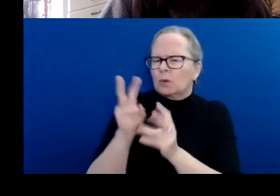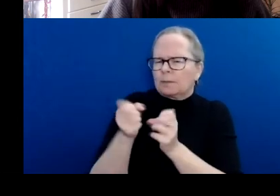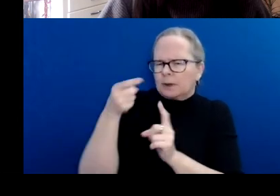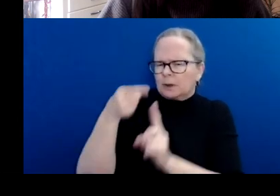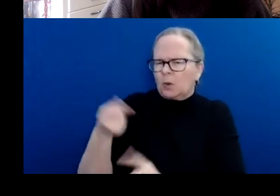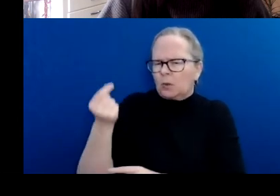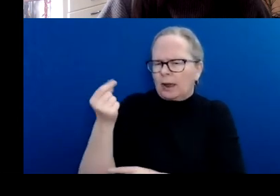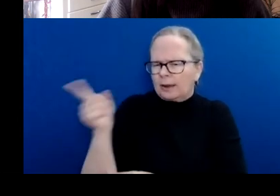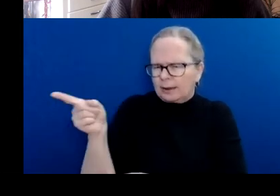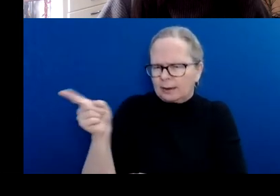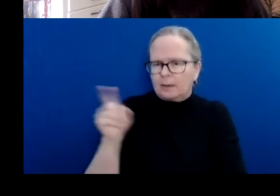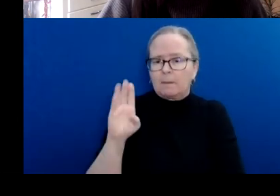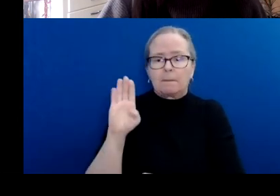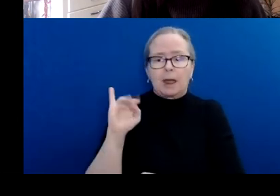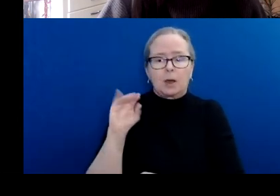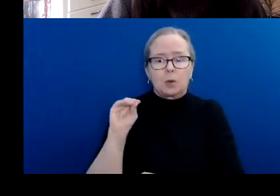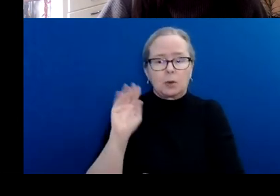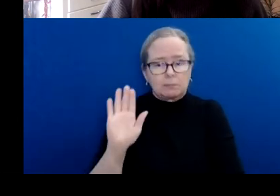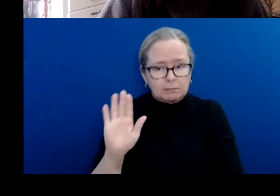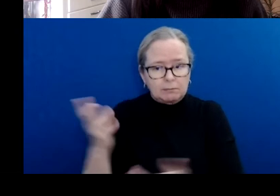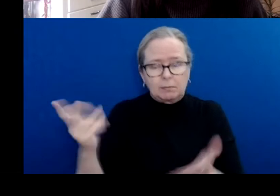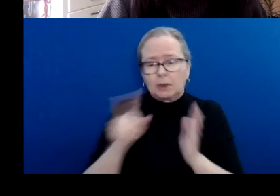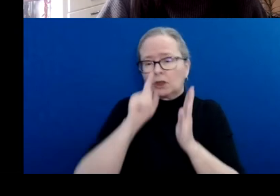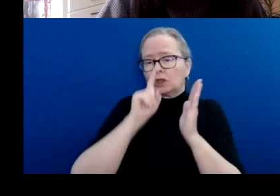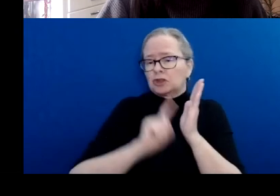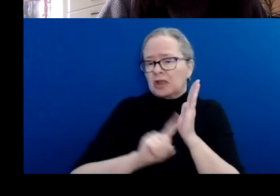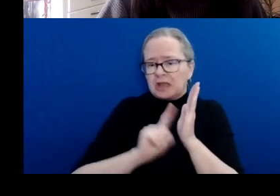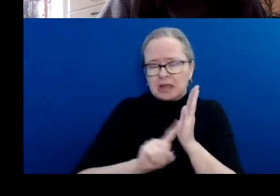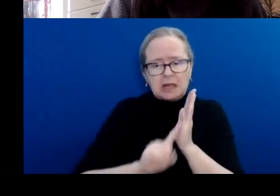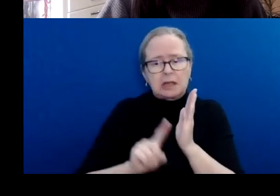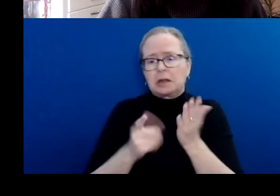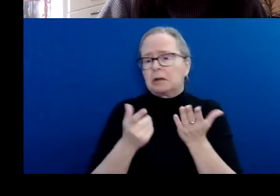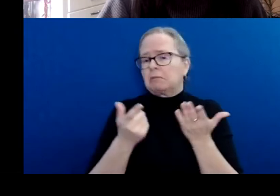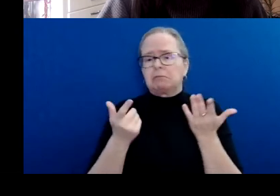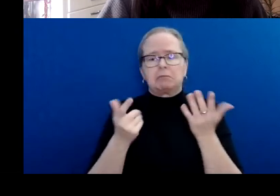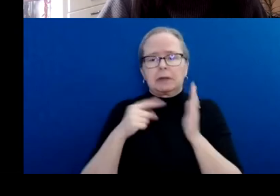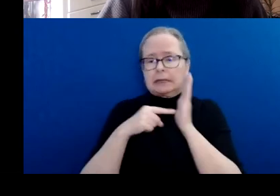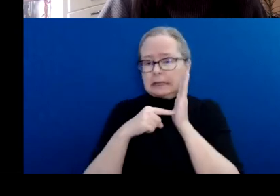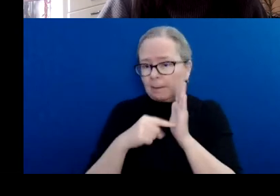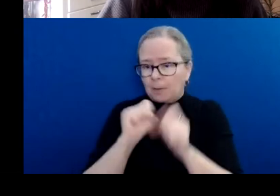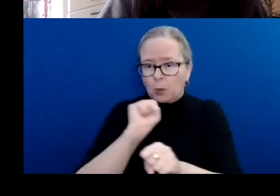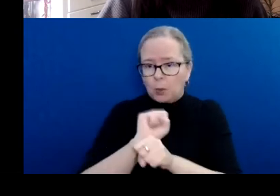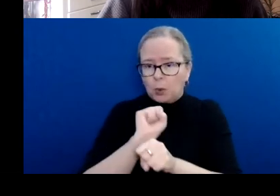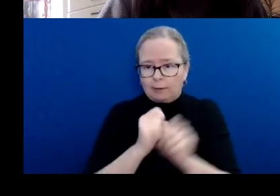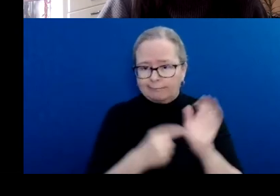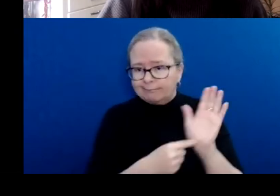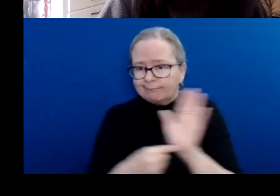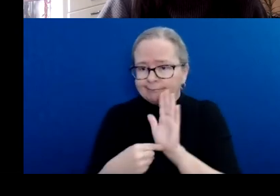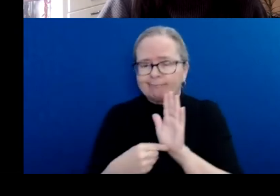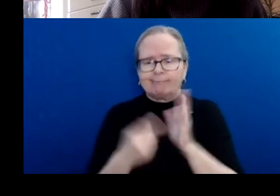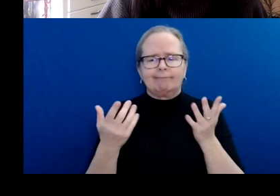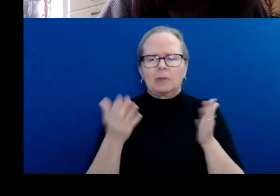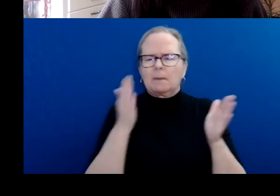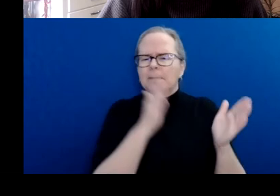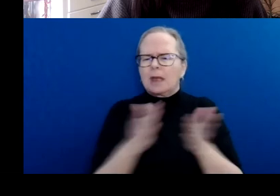samples of your work, planning documents, support letters,